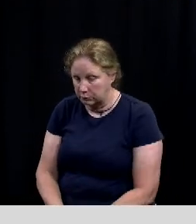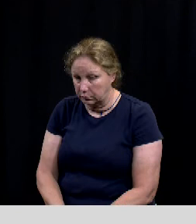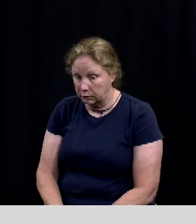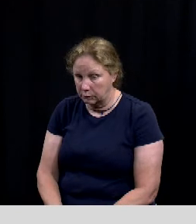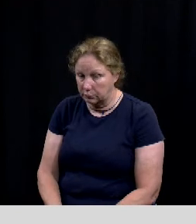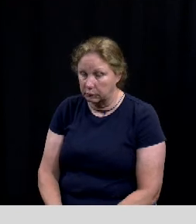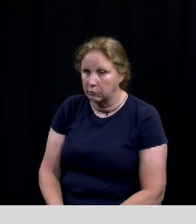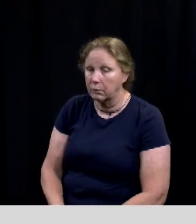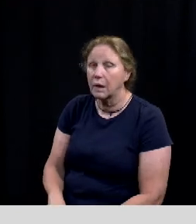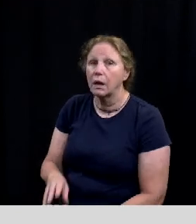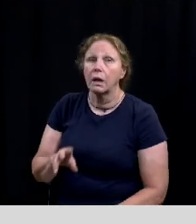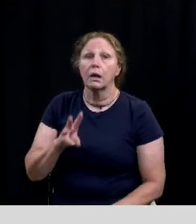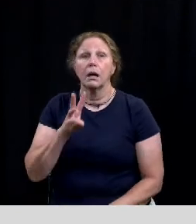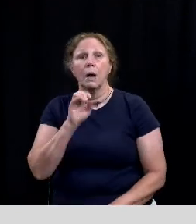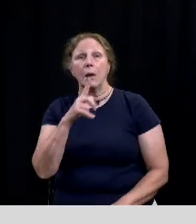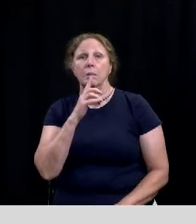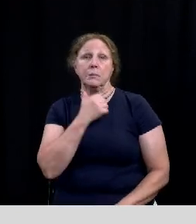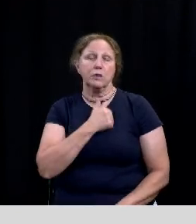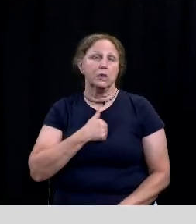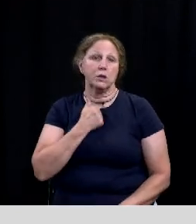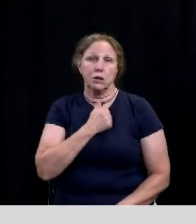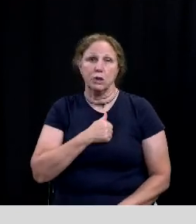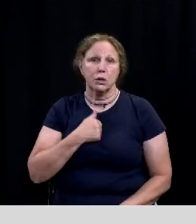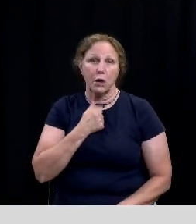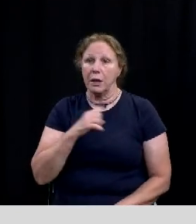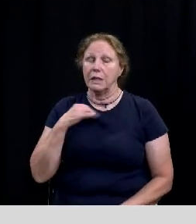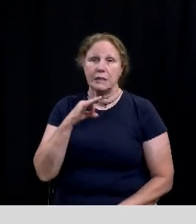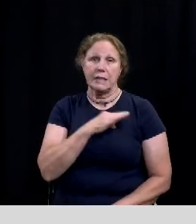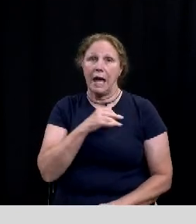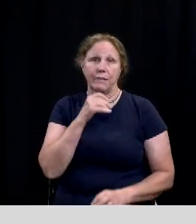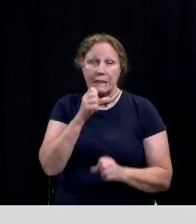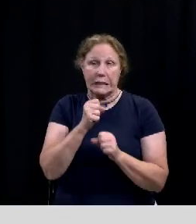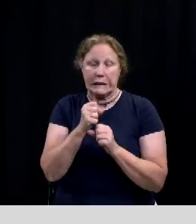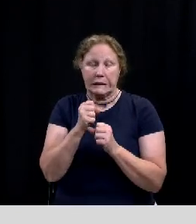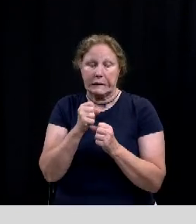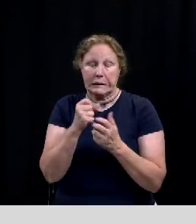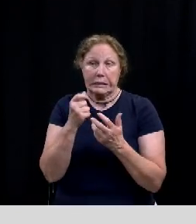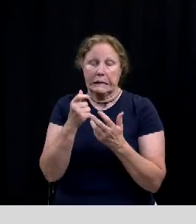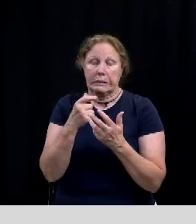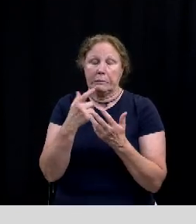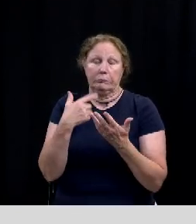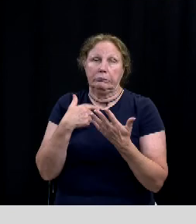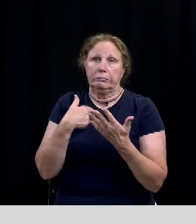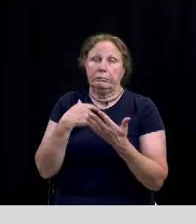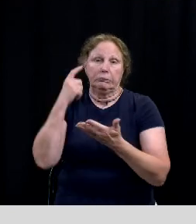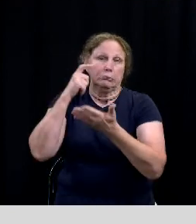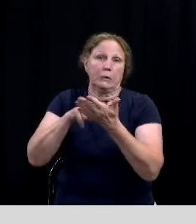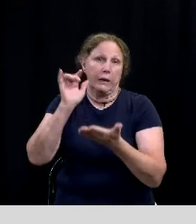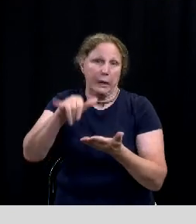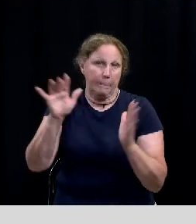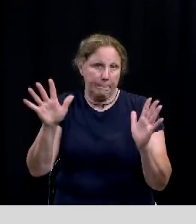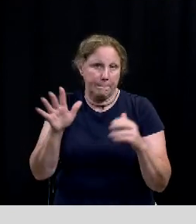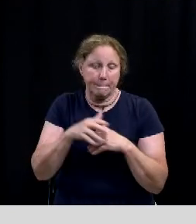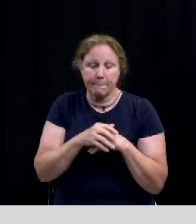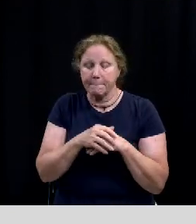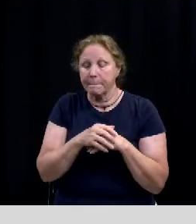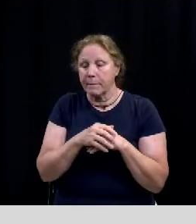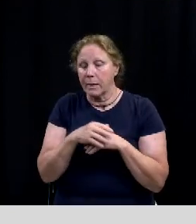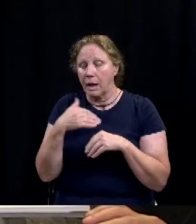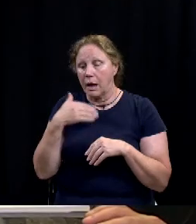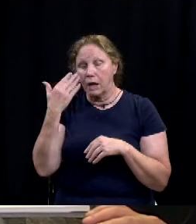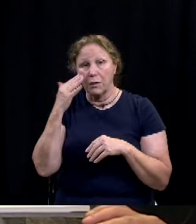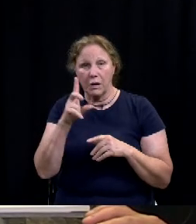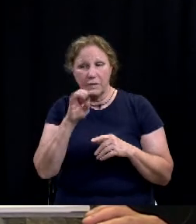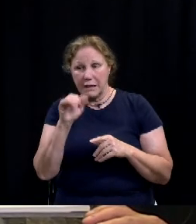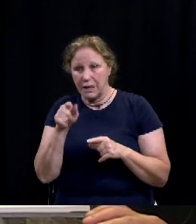well we apologize because we didn't staff didn't pick that up that uh that request up um and i don't know if deidra